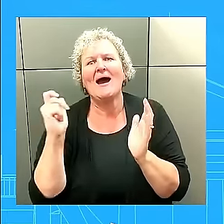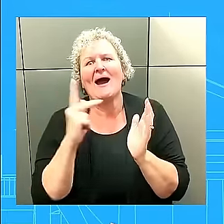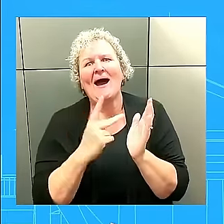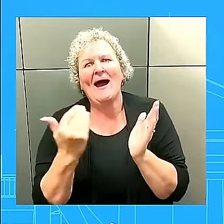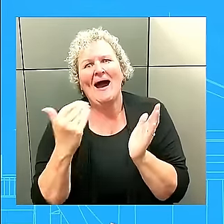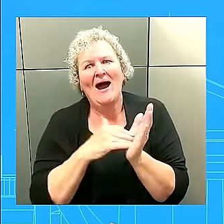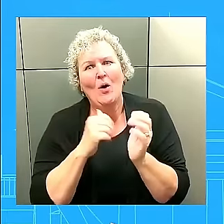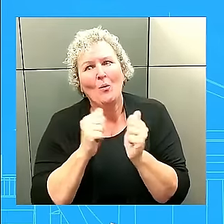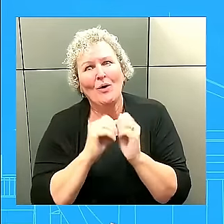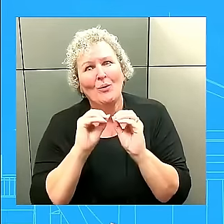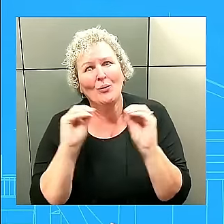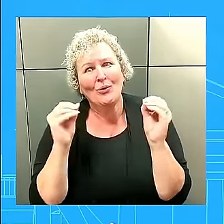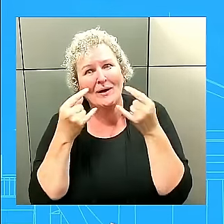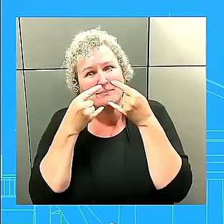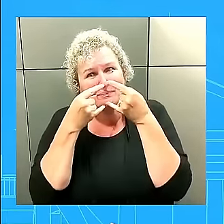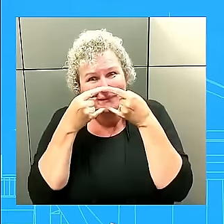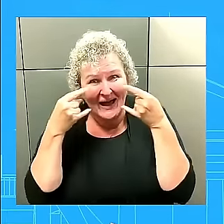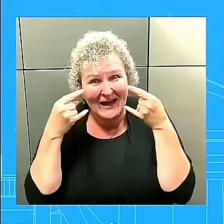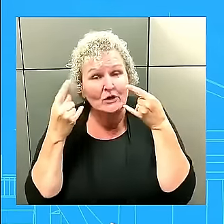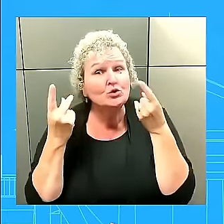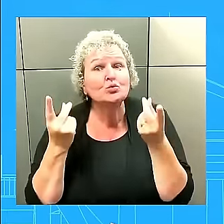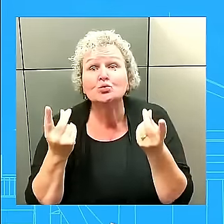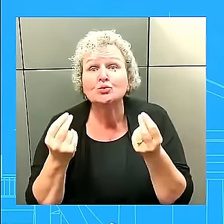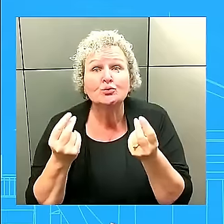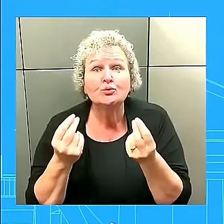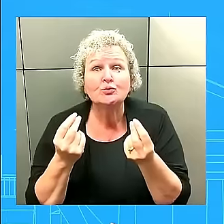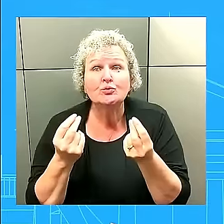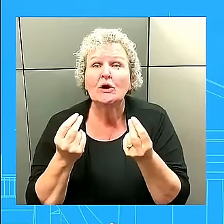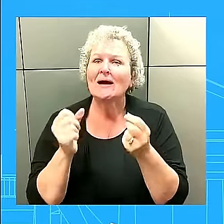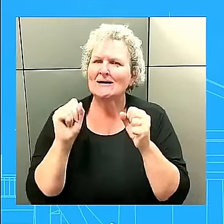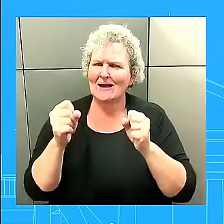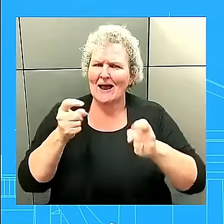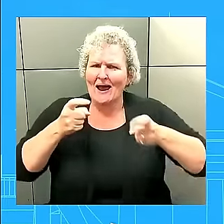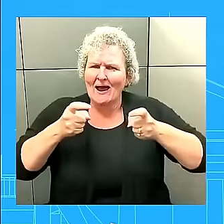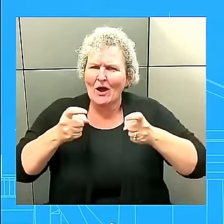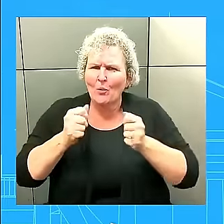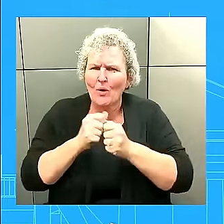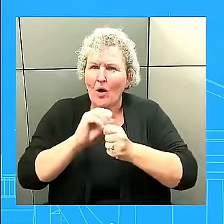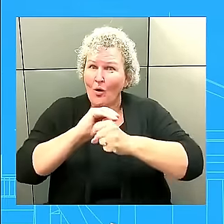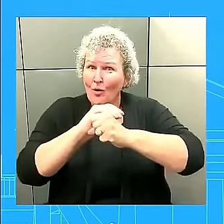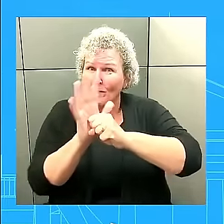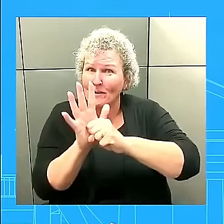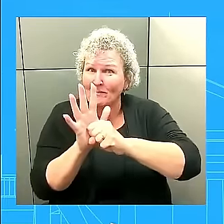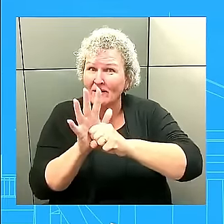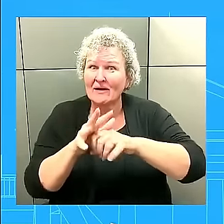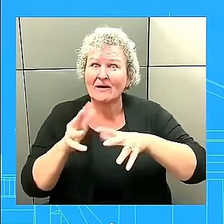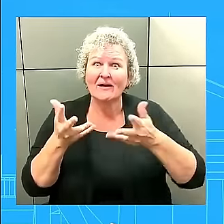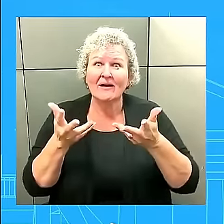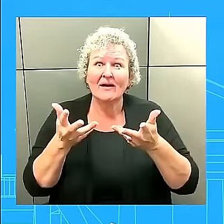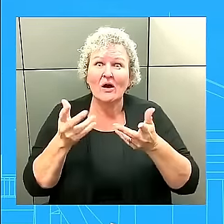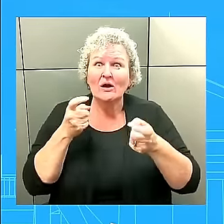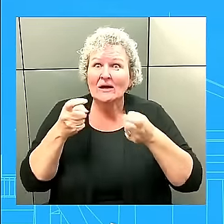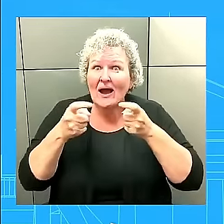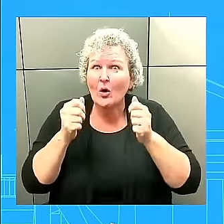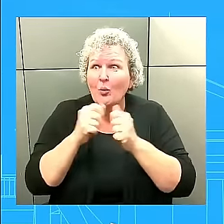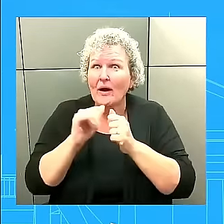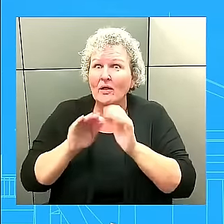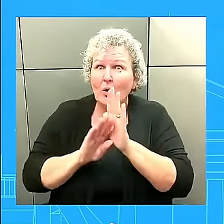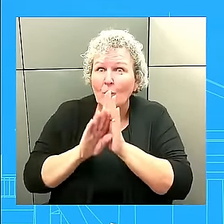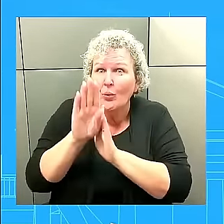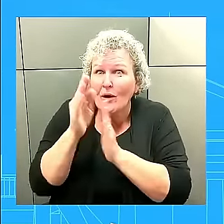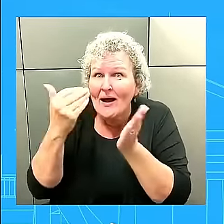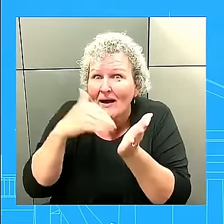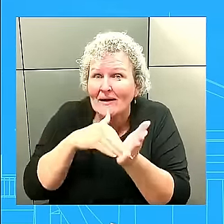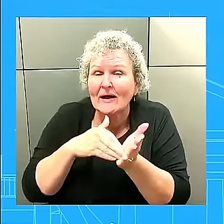turn the economy around, uh, because of this pandemic, make sure that, uh, uh, you know, schools were open,